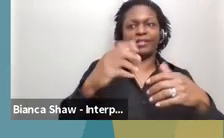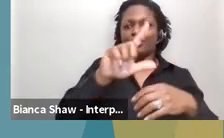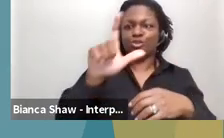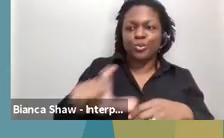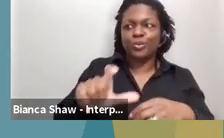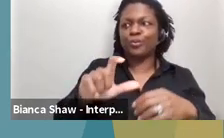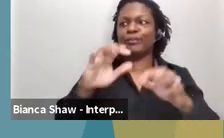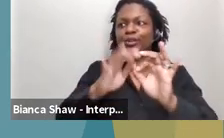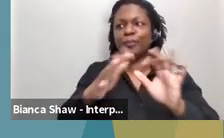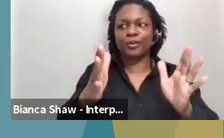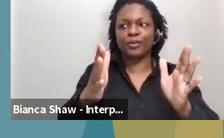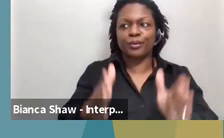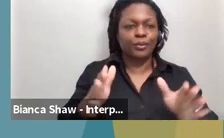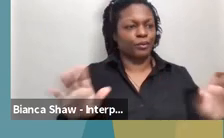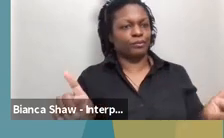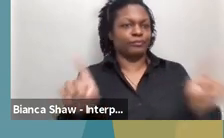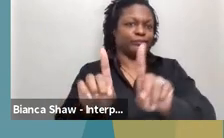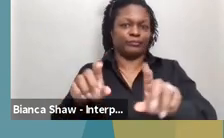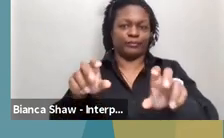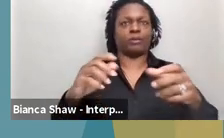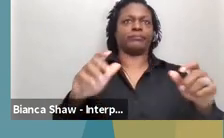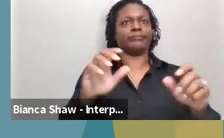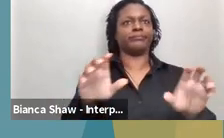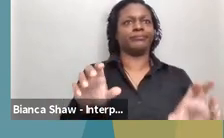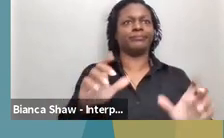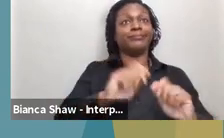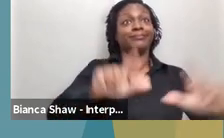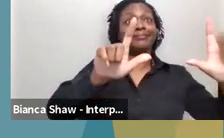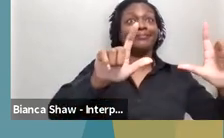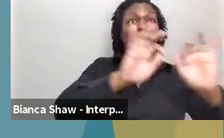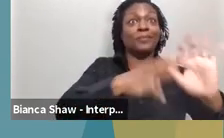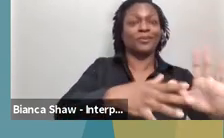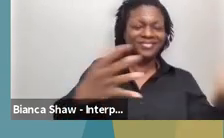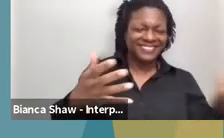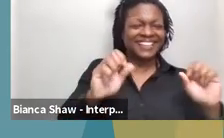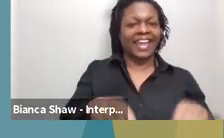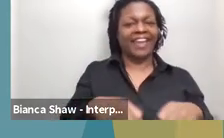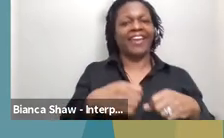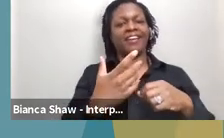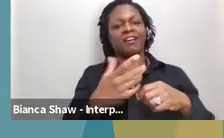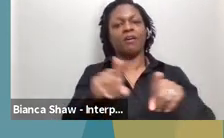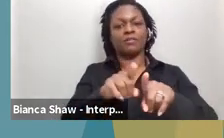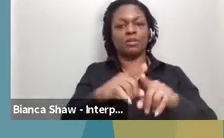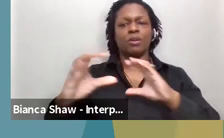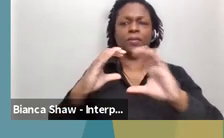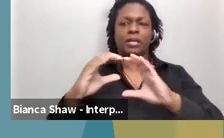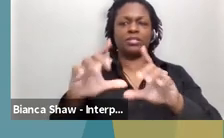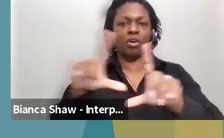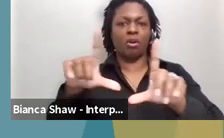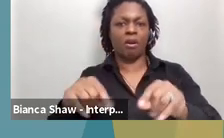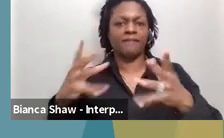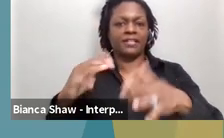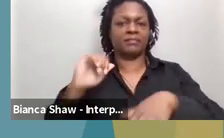types of things. Uh, in addition, we did create a communication card, which you can see right here on this, um, slide. And that